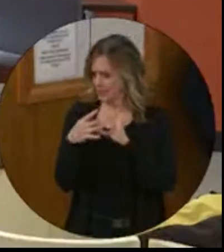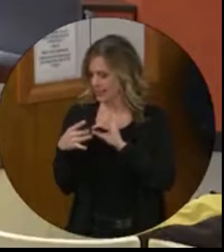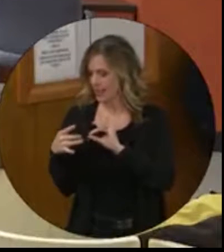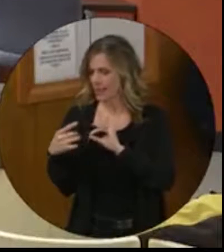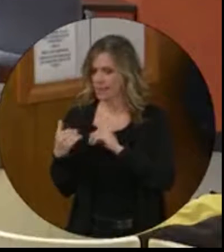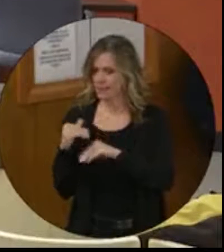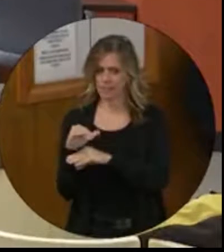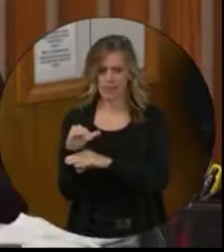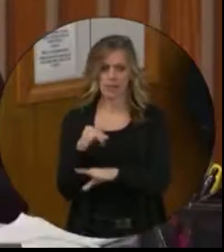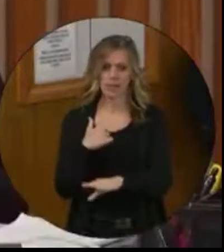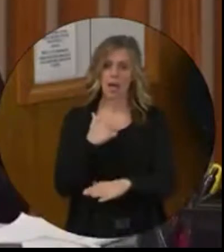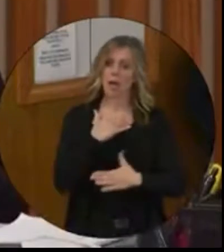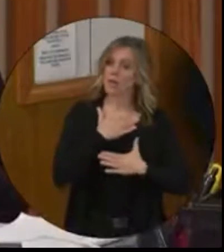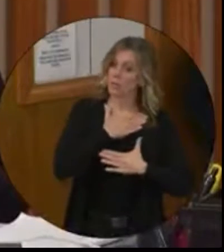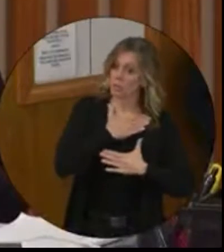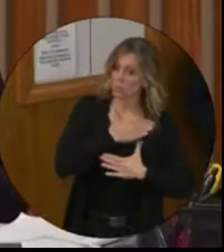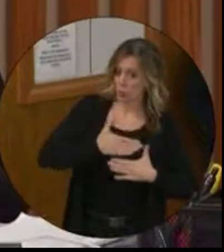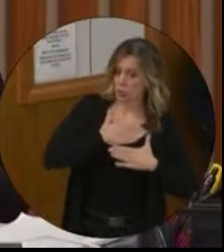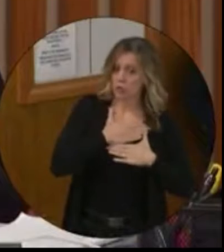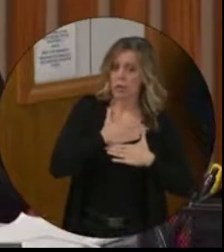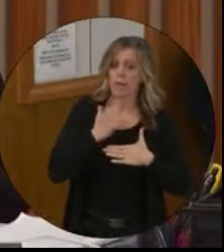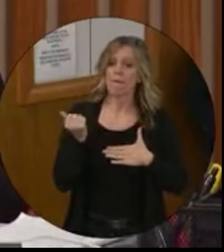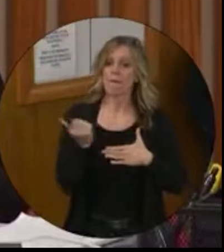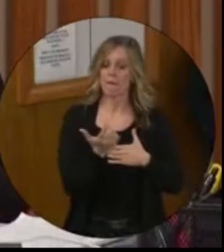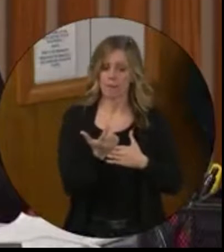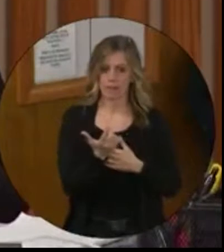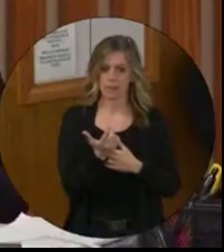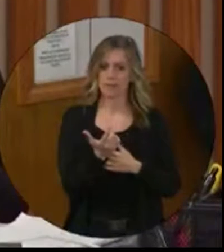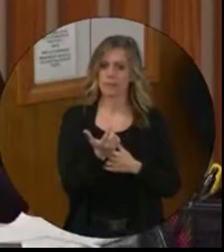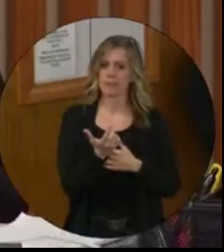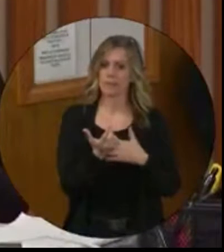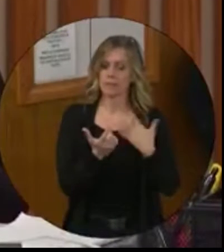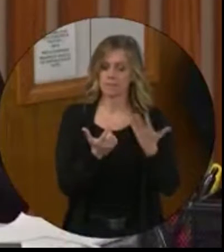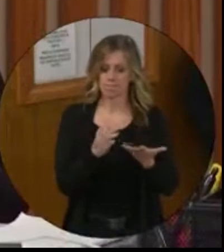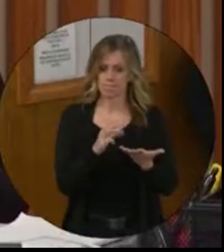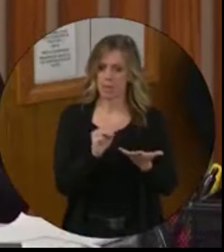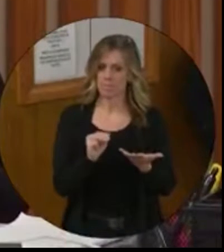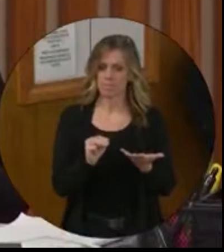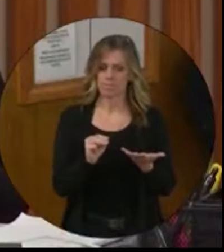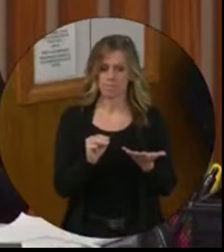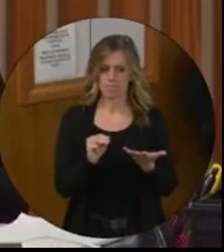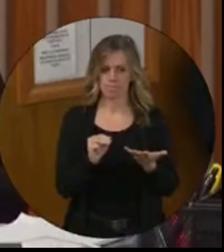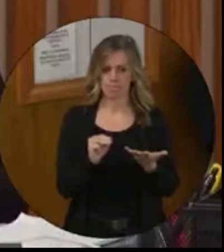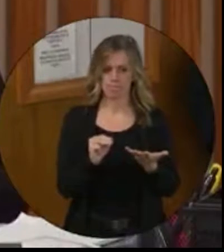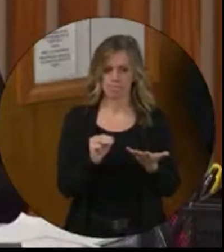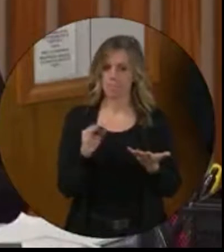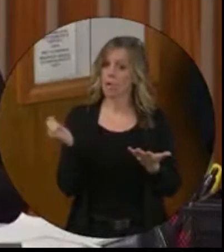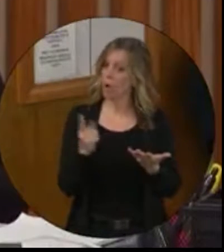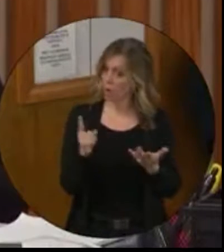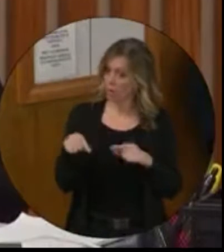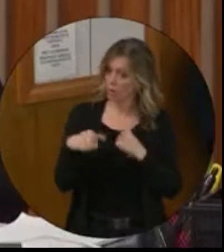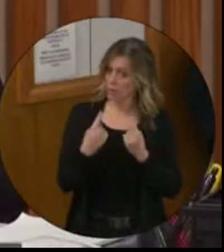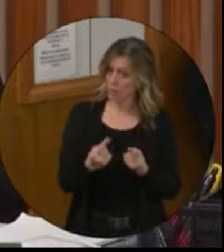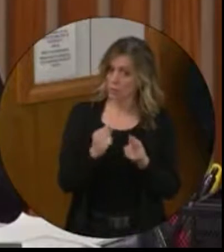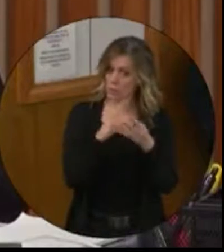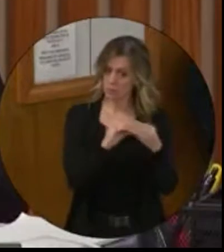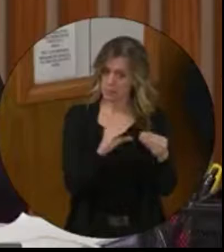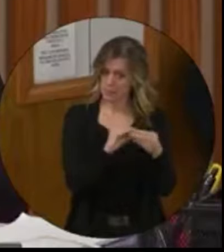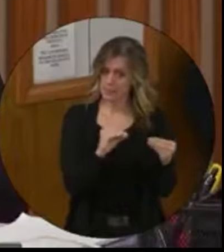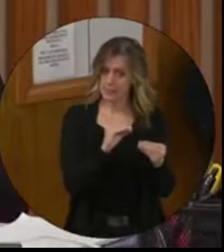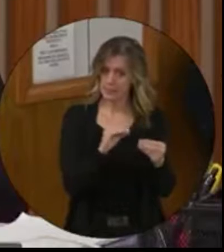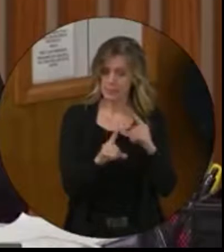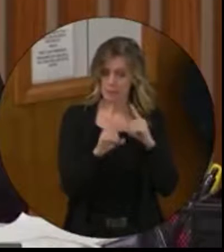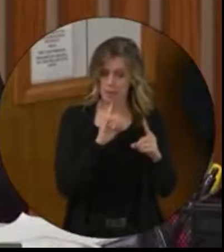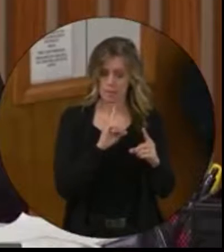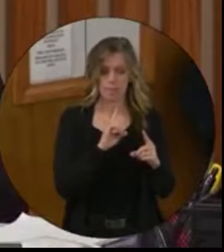appreciate all of what has been said. I do want